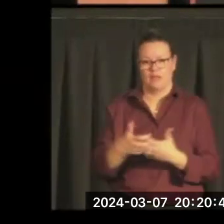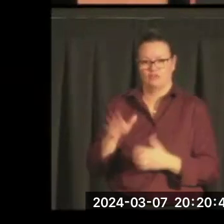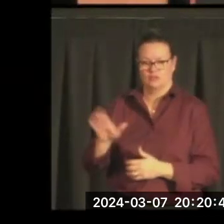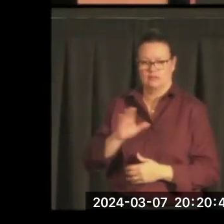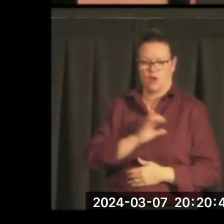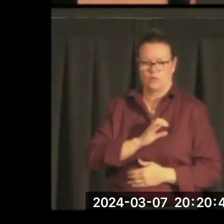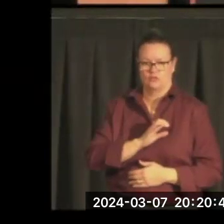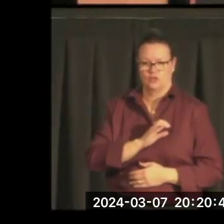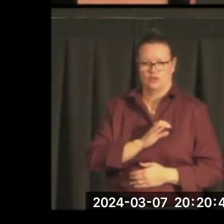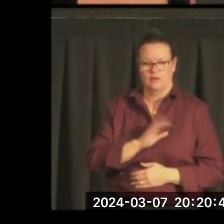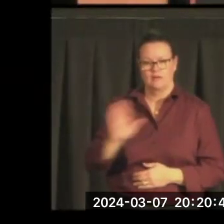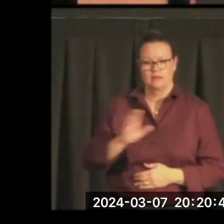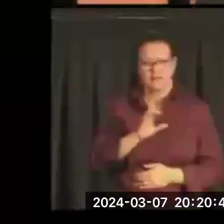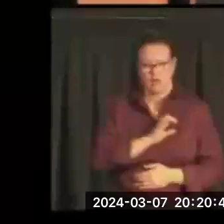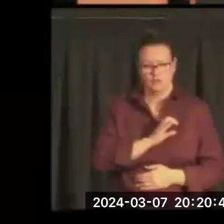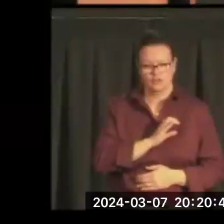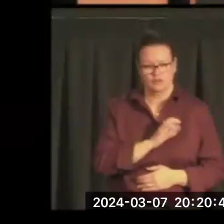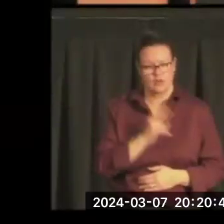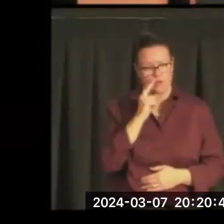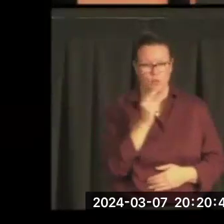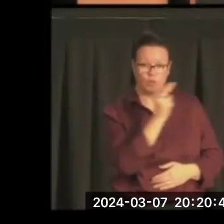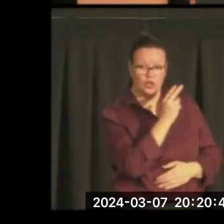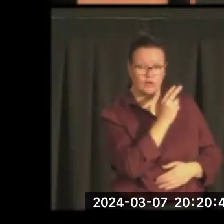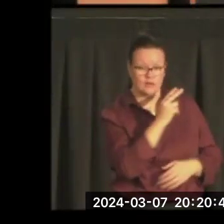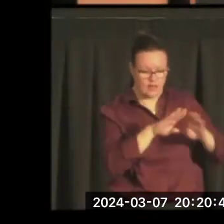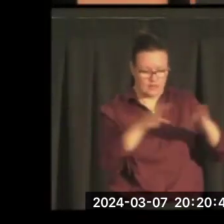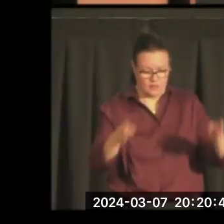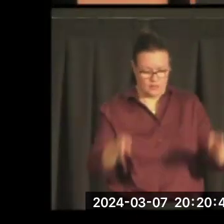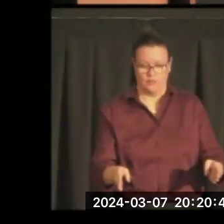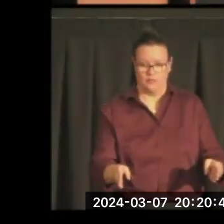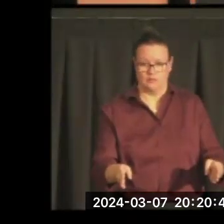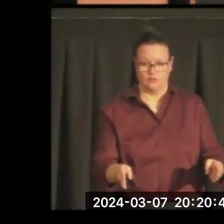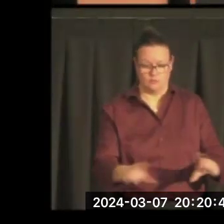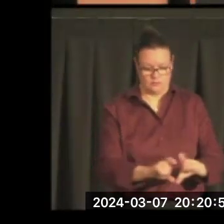that you can see in this tombstone. So I'd like to briefly conclude on this.